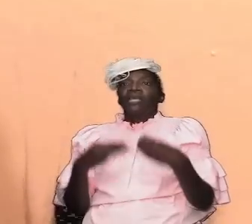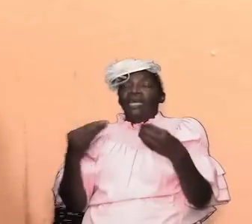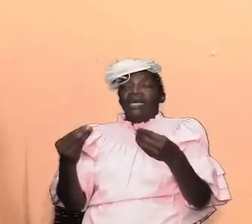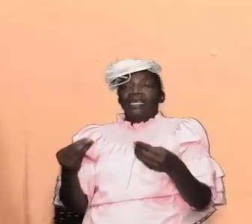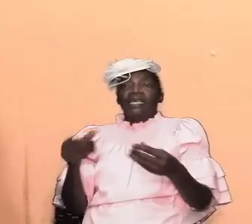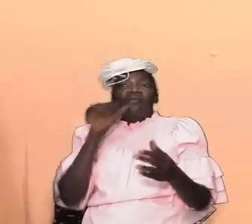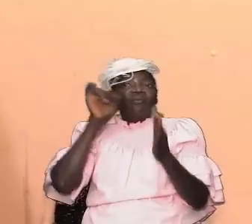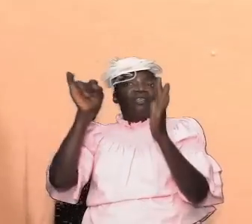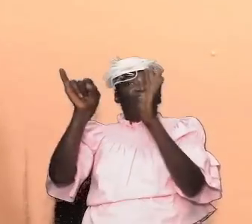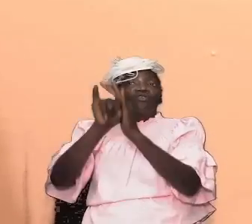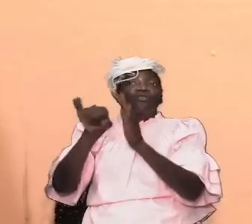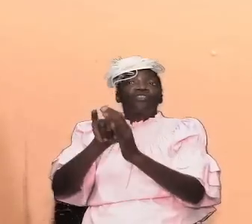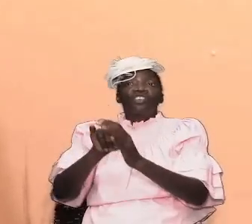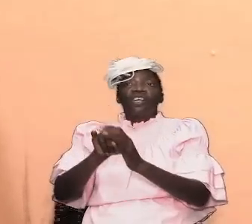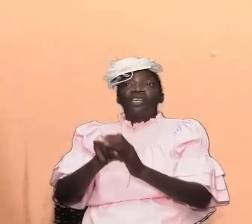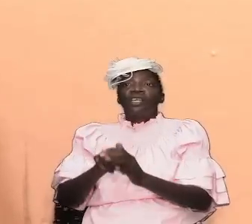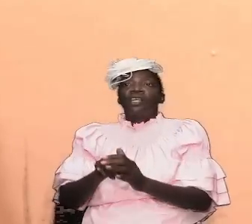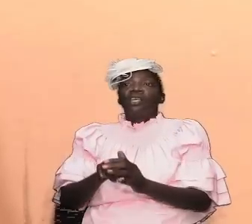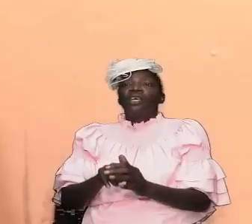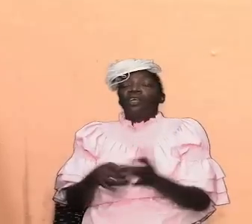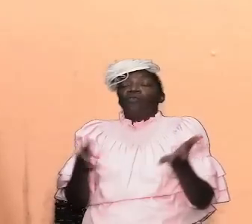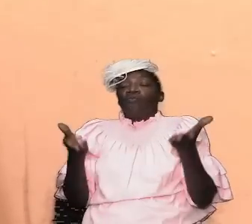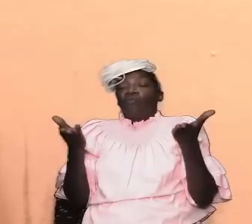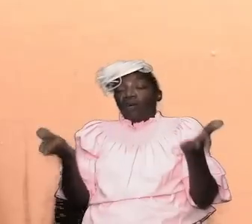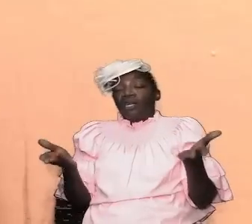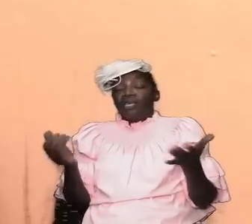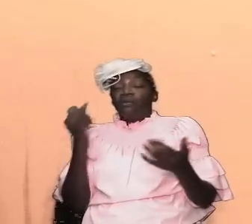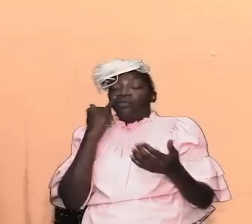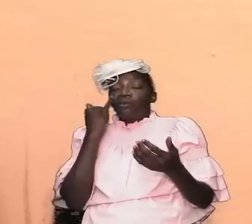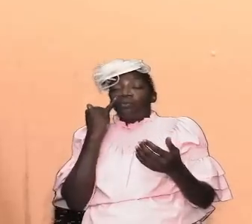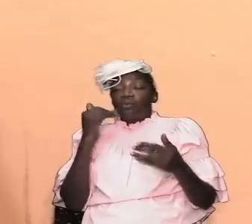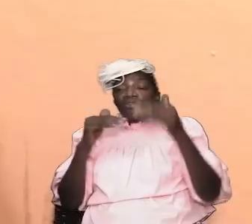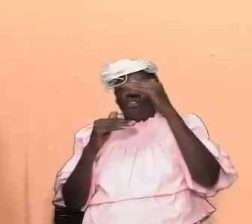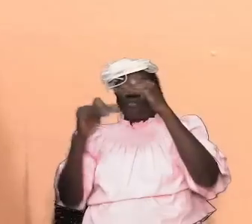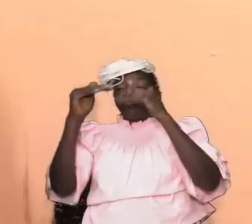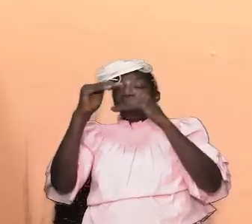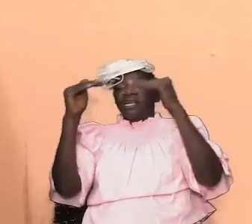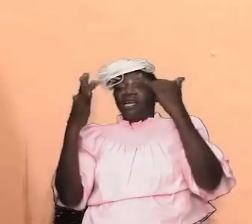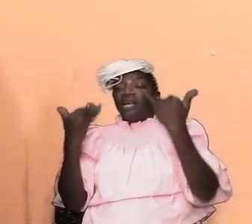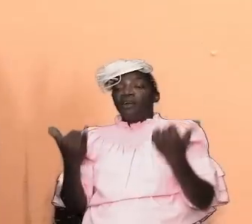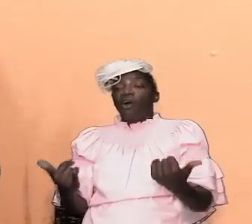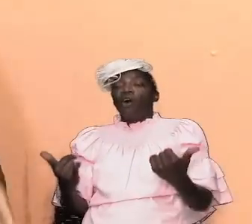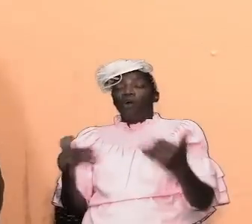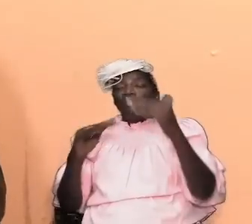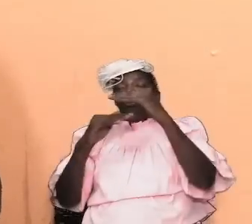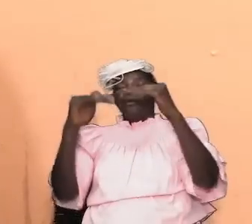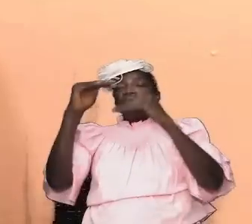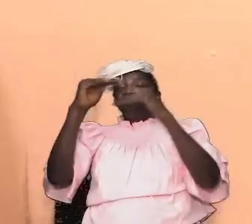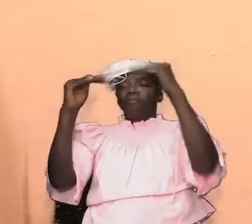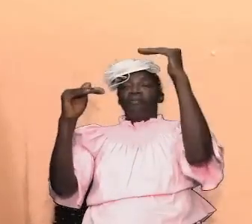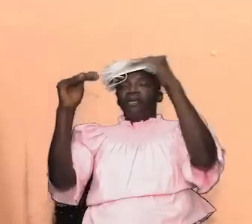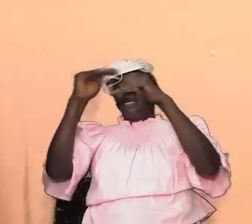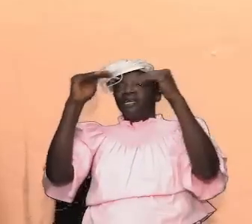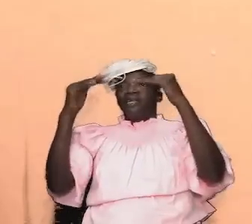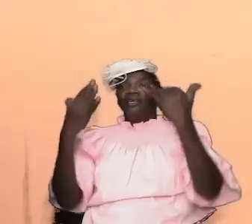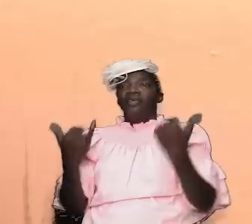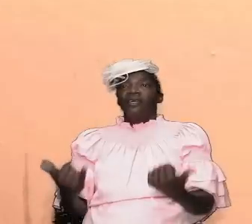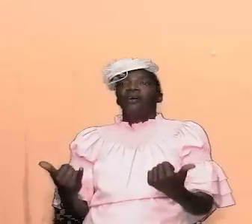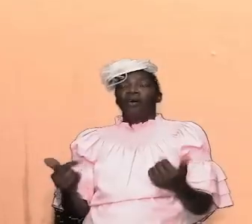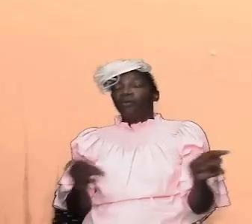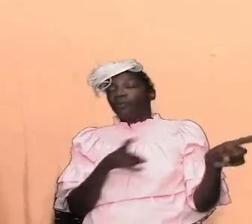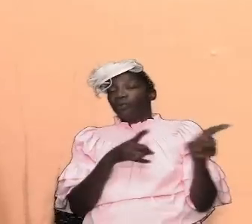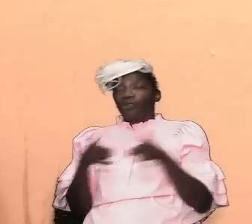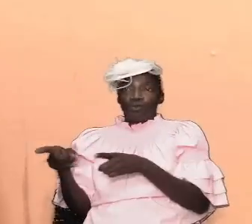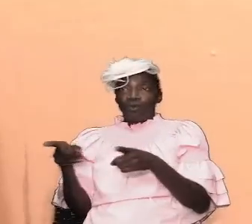instructions as to what he was supposed to build how he was supposed to build it how he was supposed to